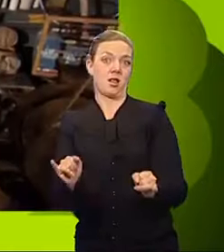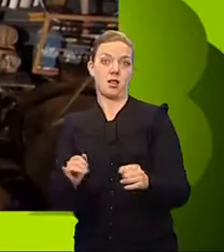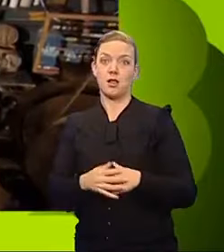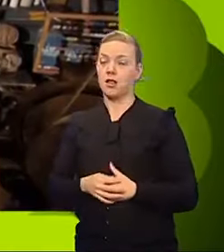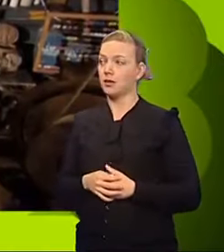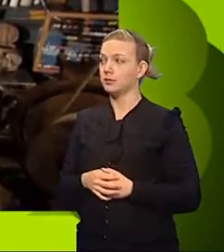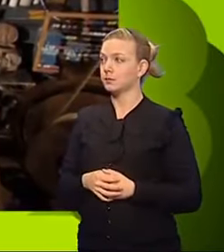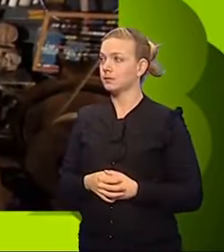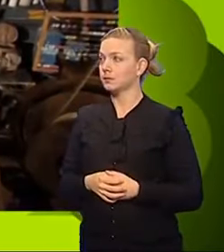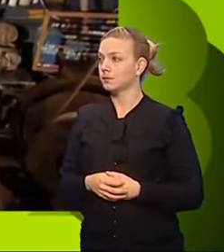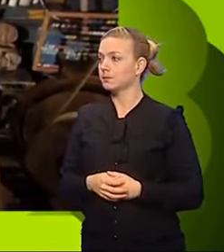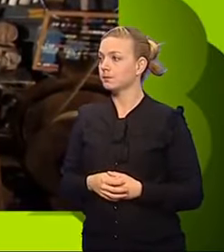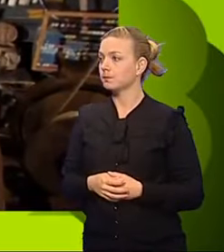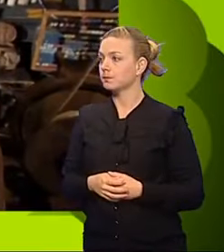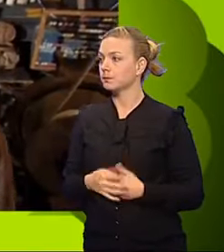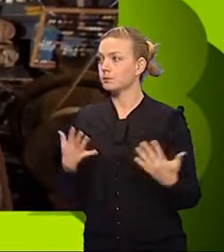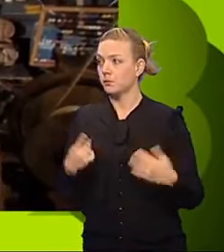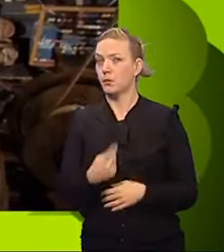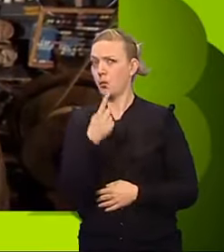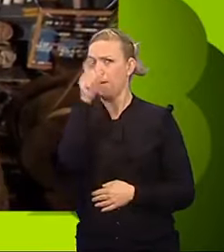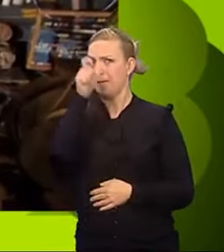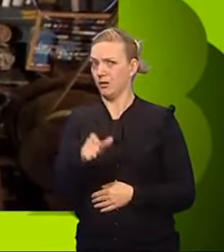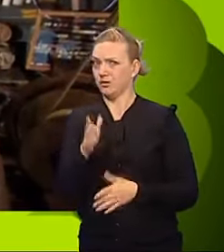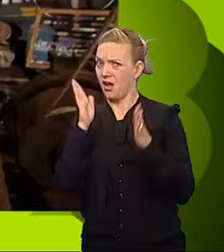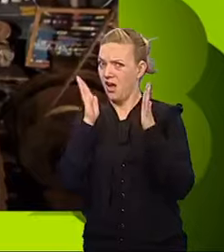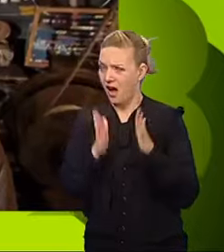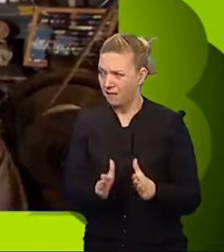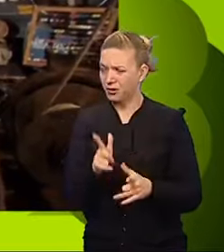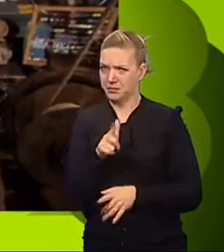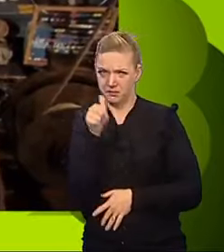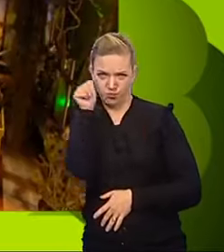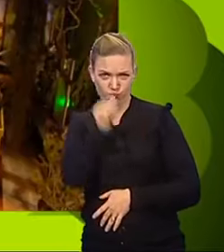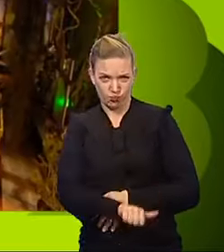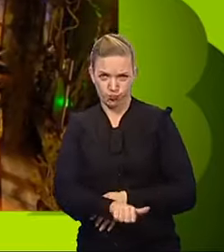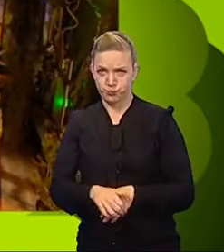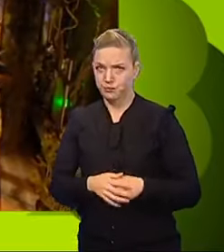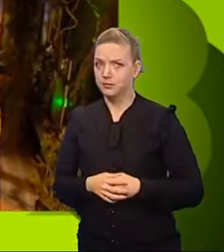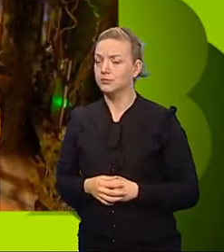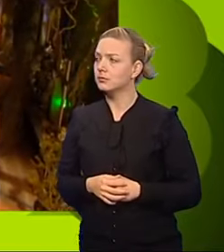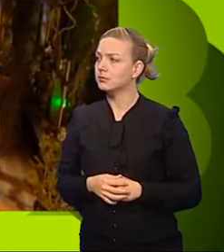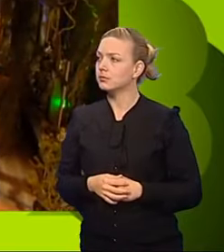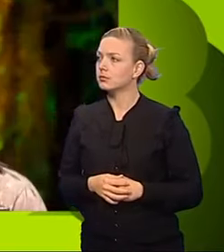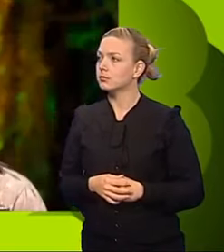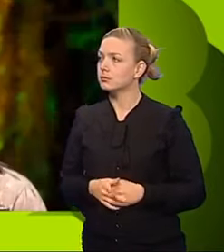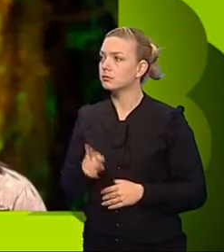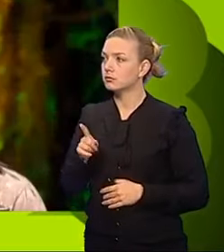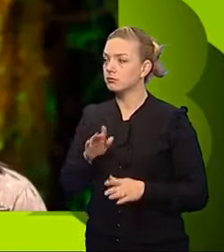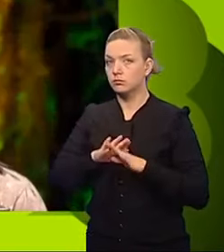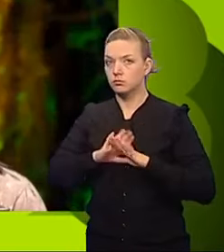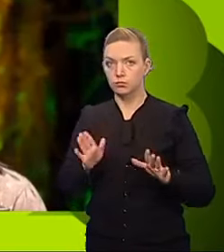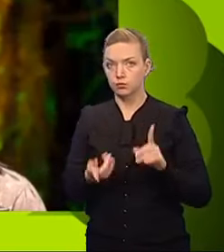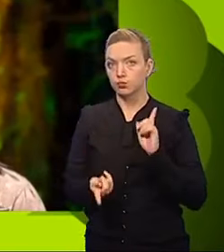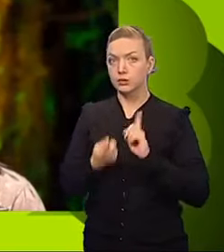That is potty and one person is going to be a very crafty plant. Brianna, do not